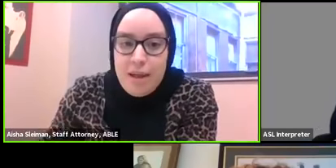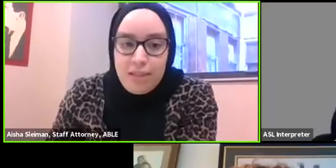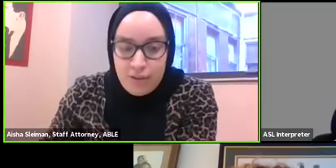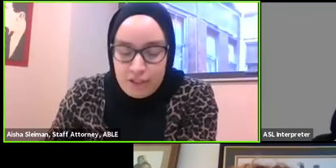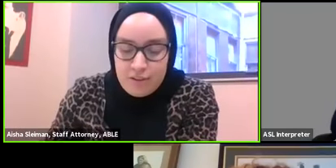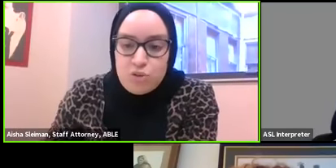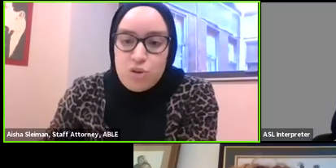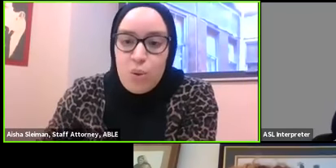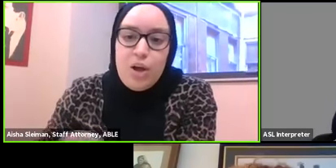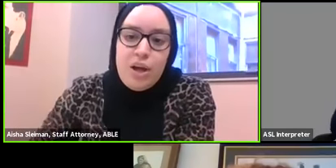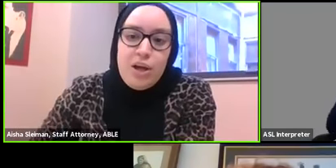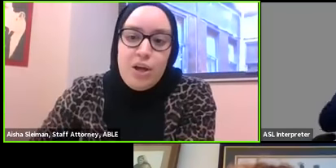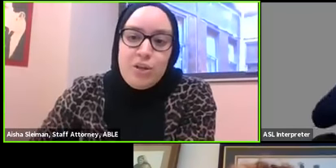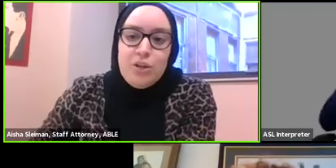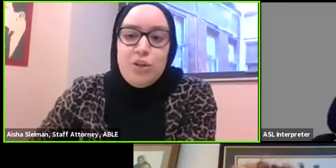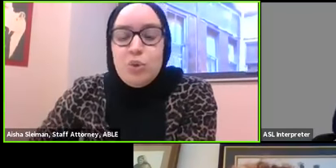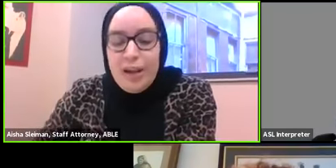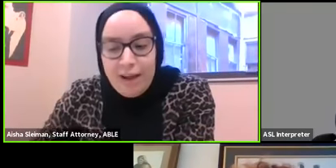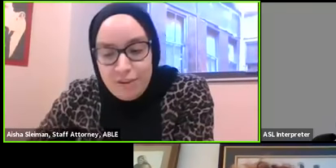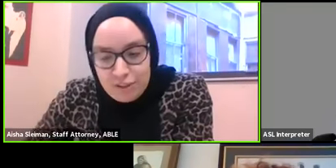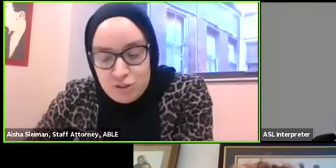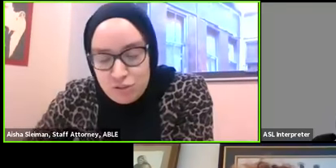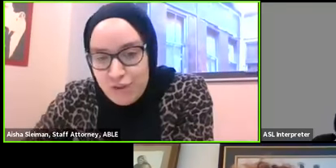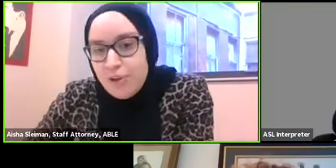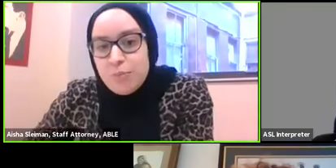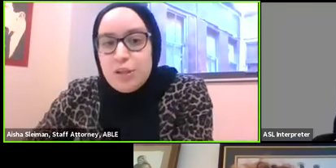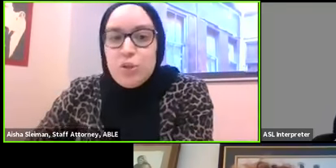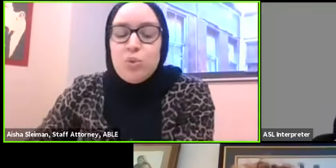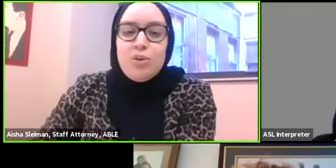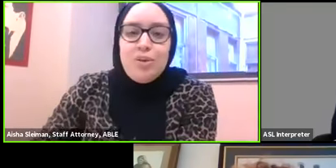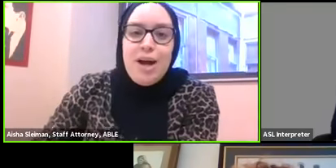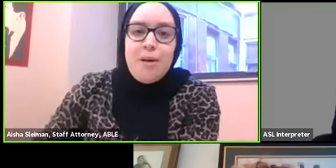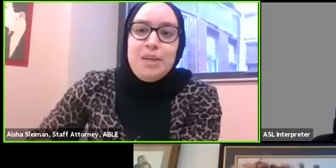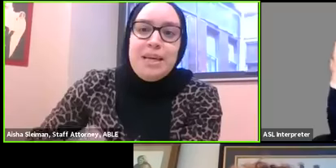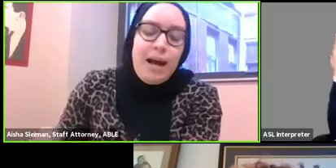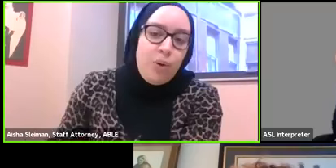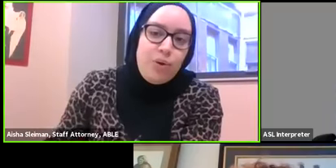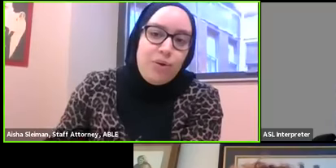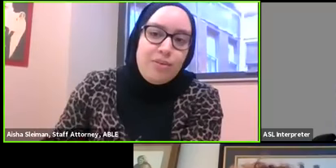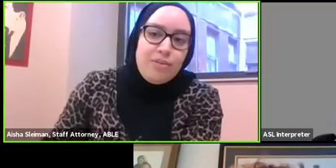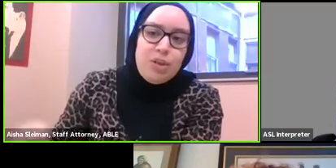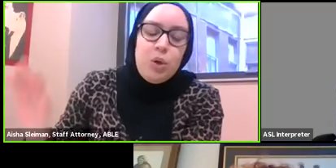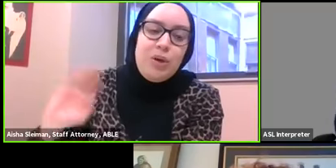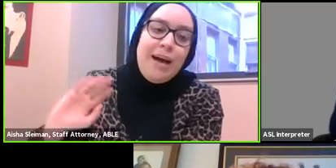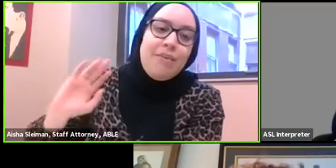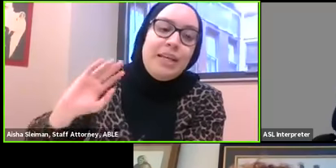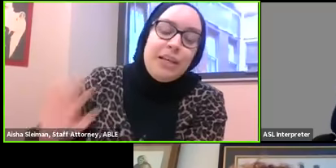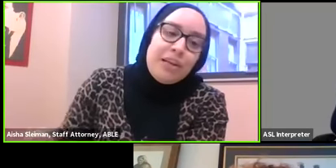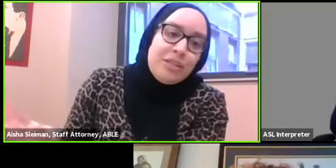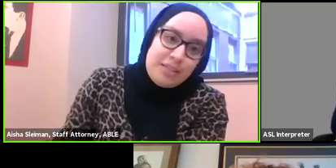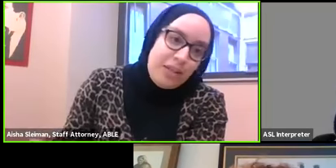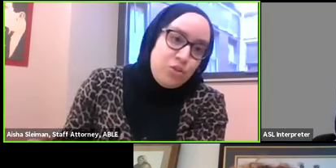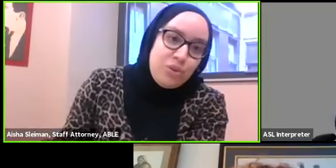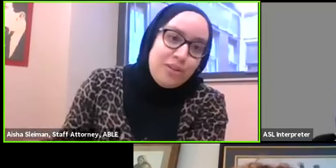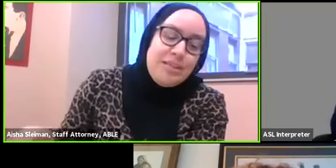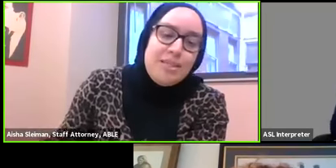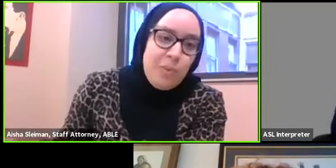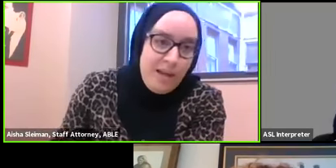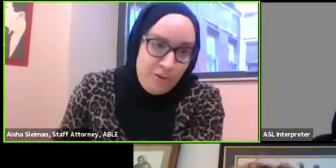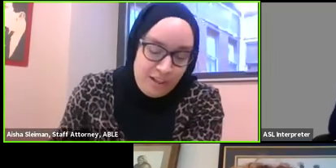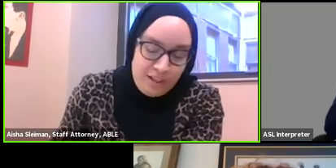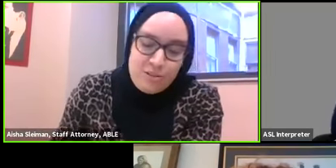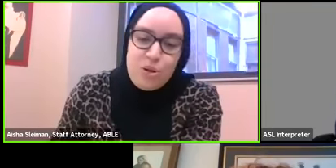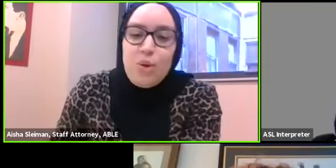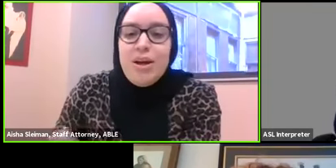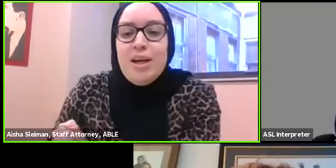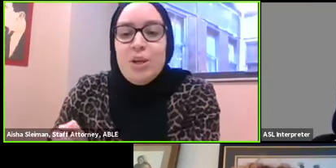until may 30th so you can have an eviction filed but you will not be out you know you're not having a hearing scheduled until